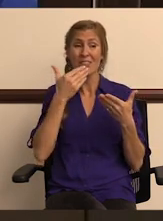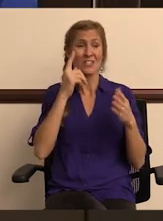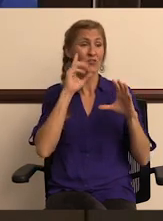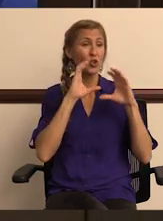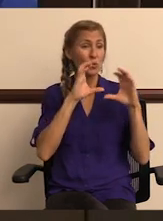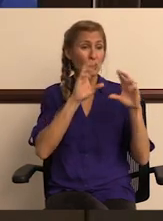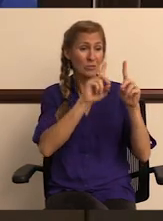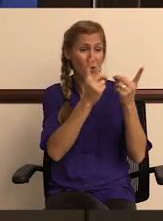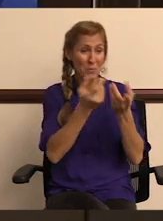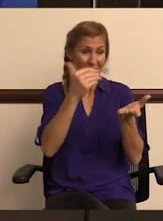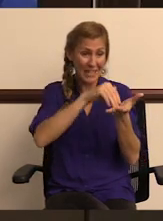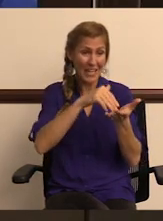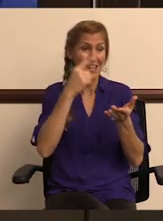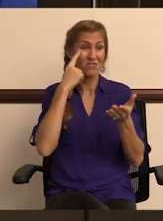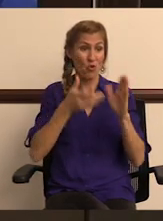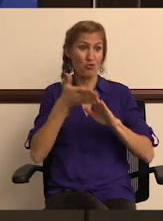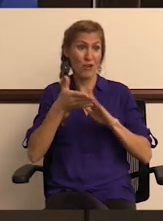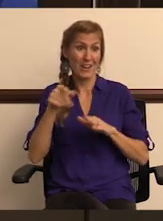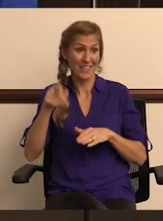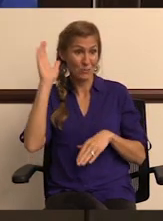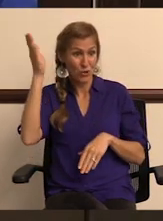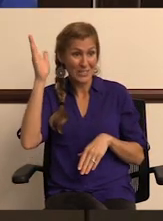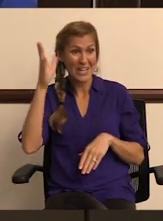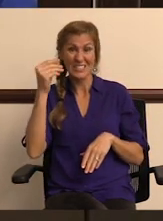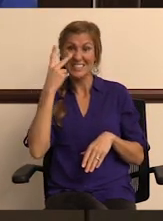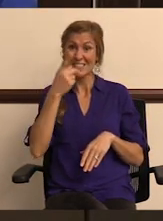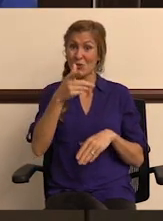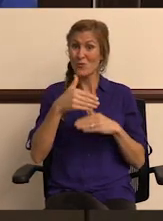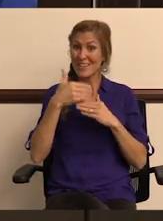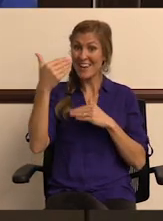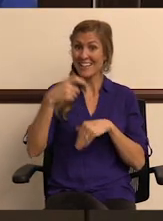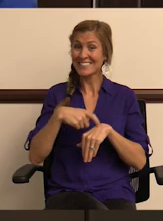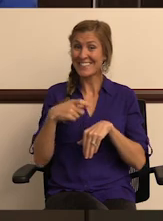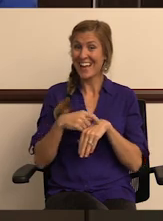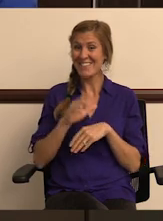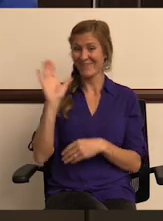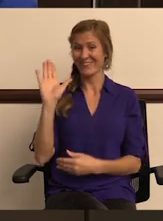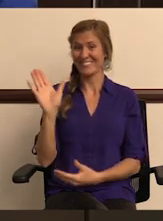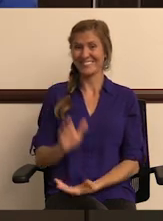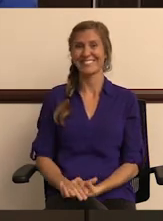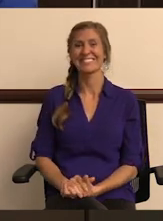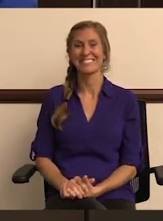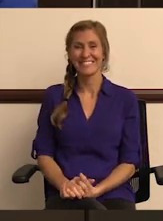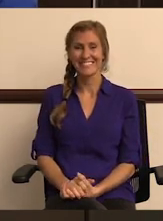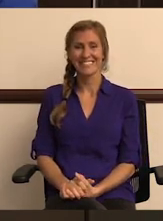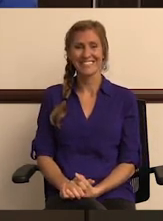again, thank you very much. Thanks to Communications once again for running this presentation, and we'll see you all next time. Thank you, Mr. Morton.